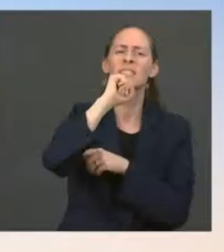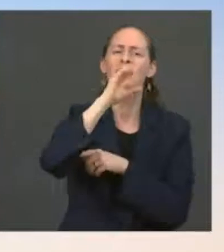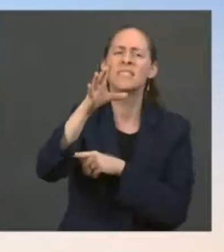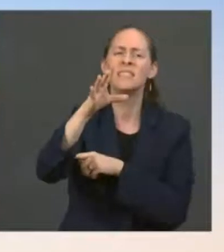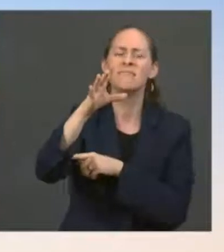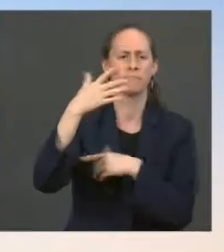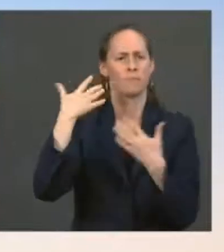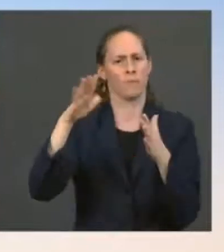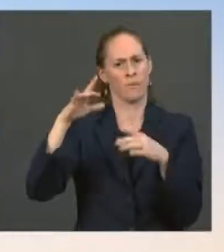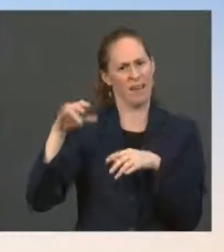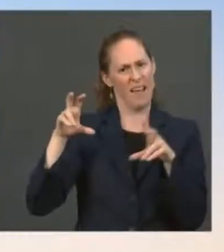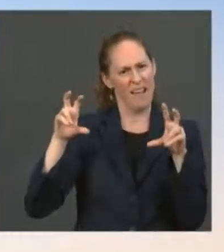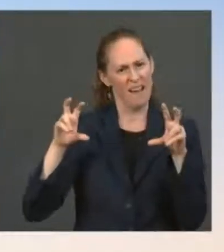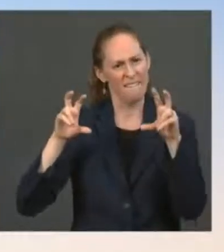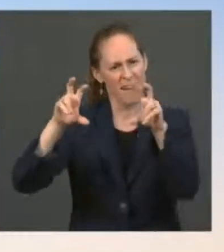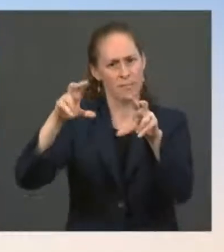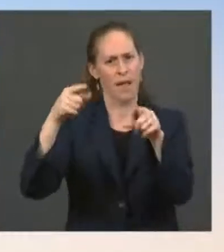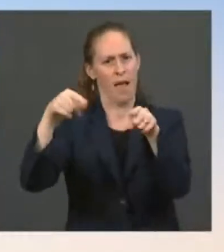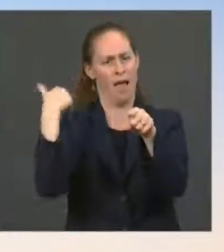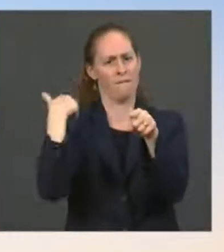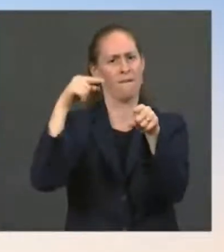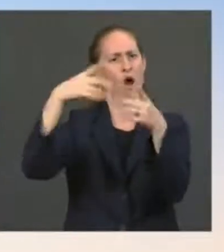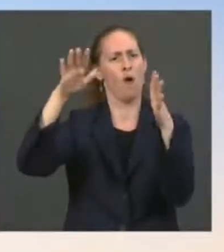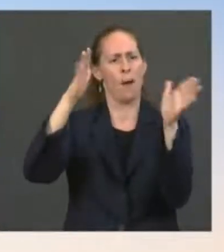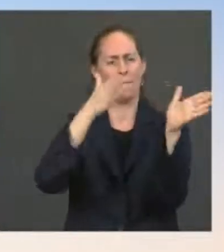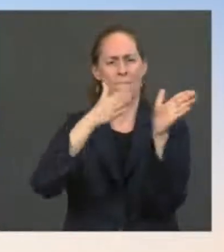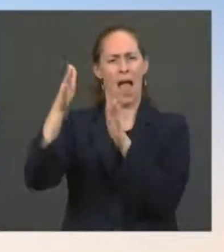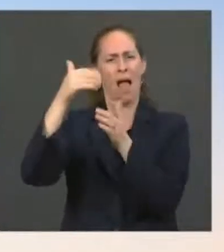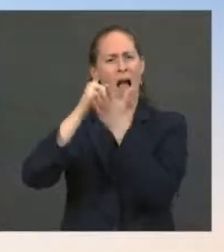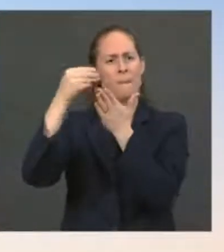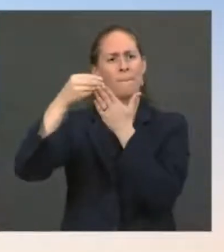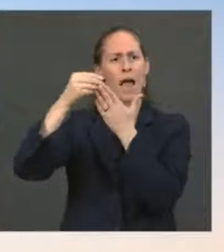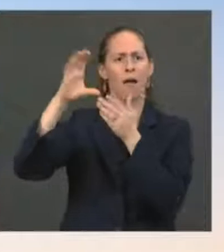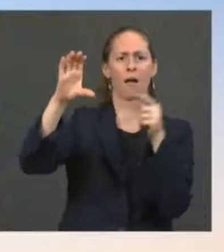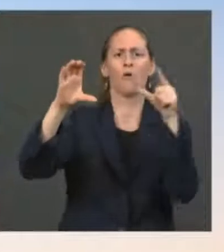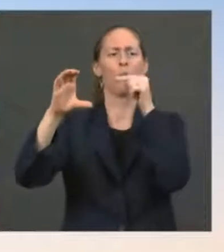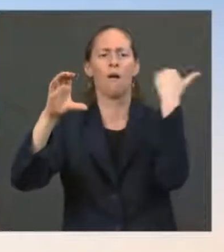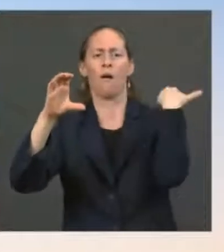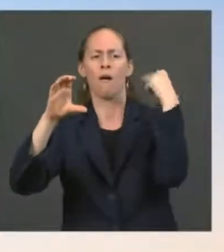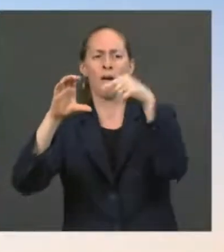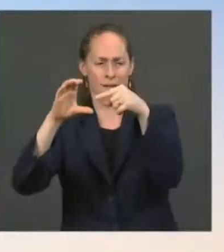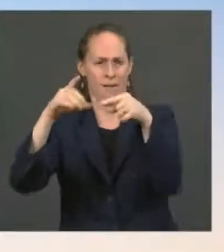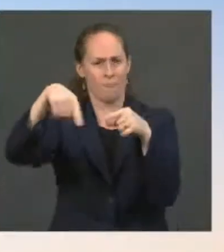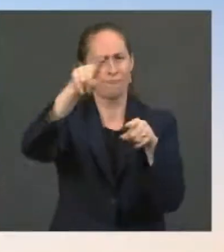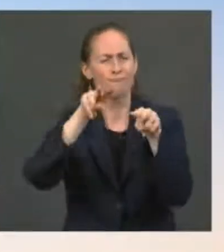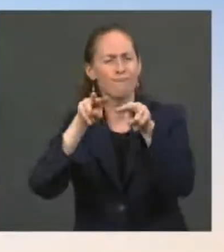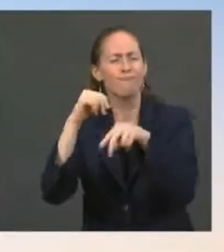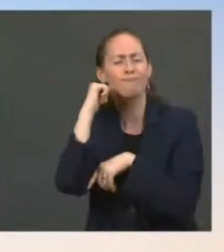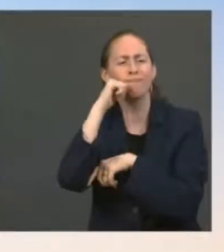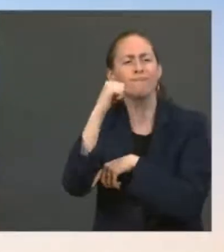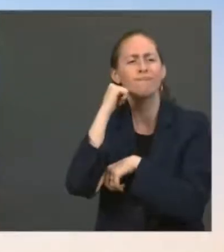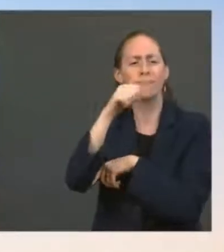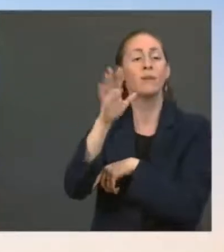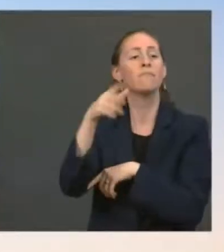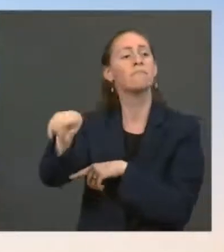we have ways to pay for it. So the point is, that's important to the American public, all of your viewers too, is that this is not going to cost the American